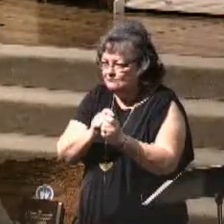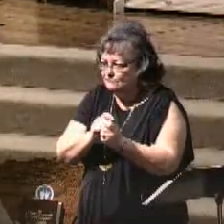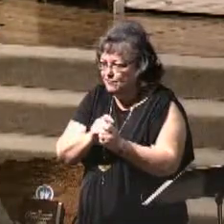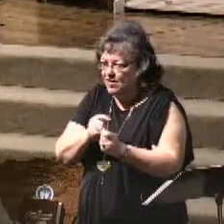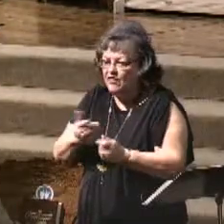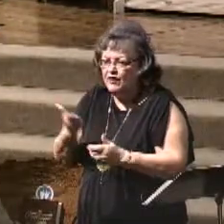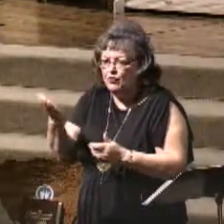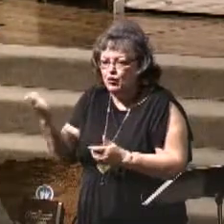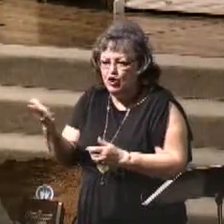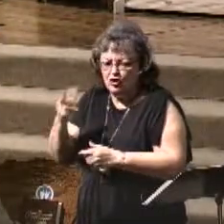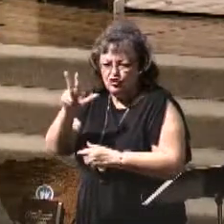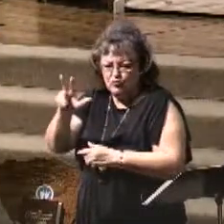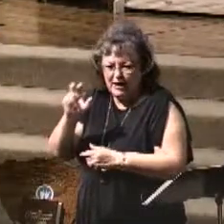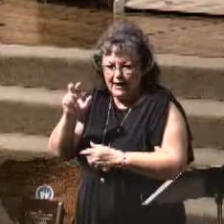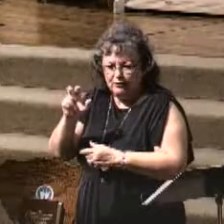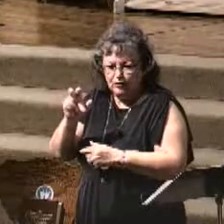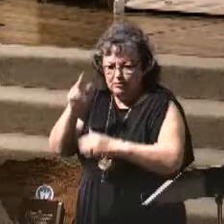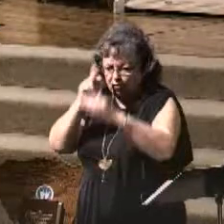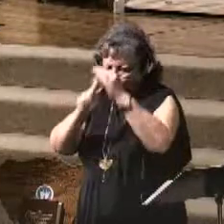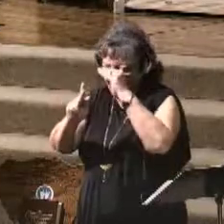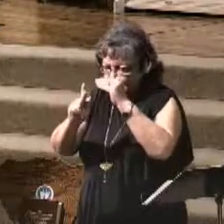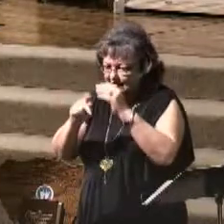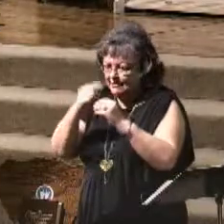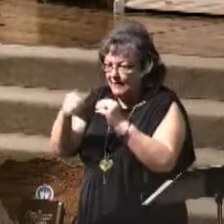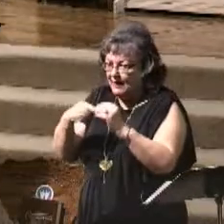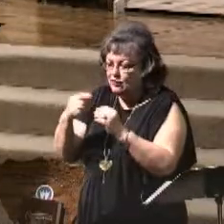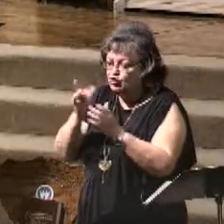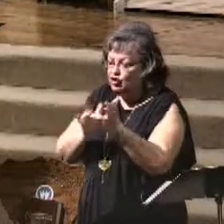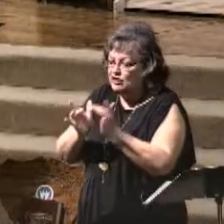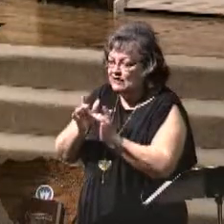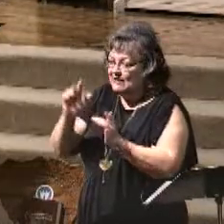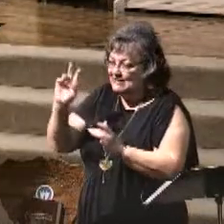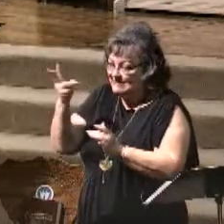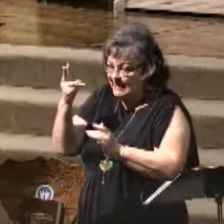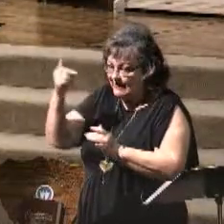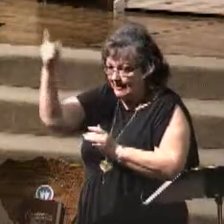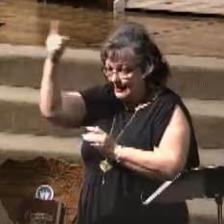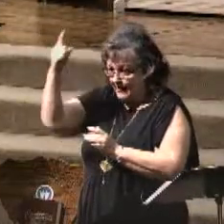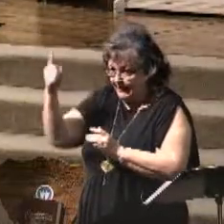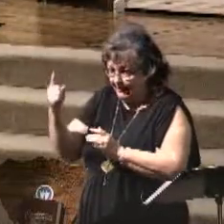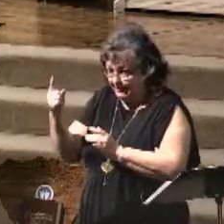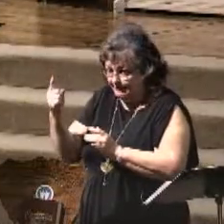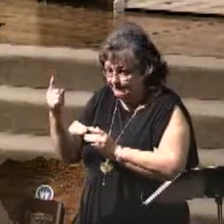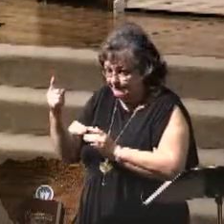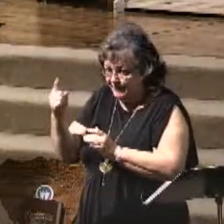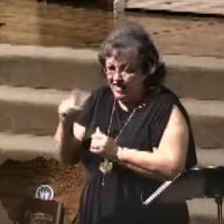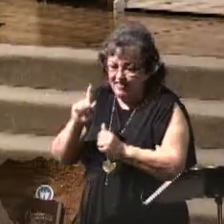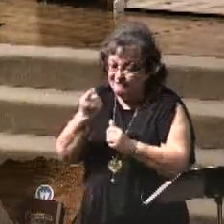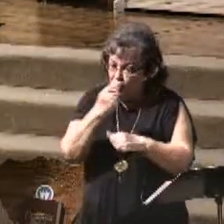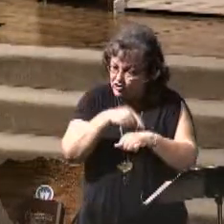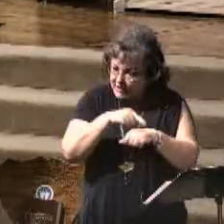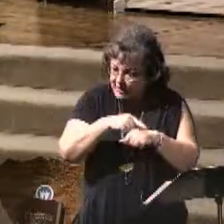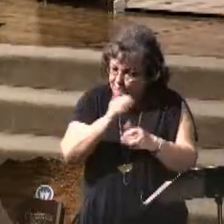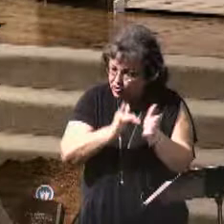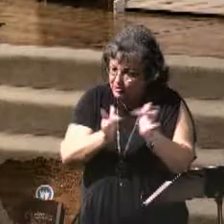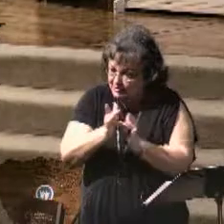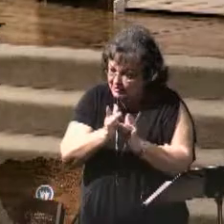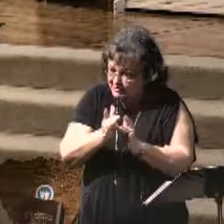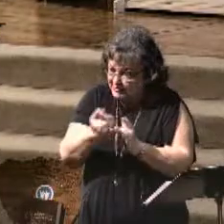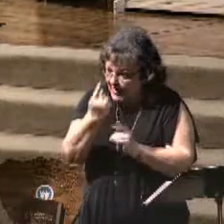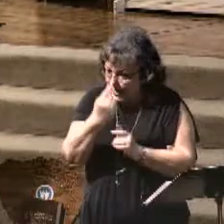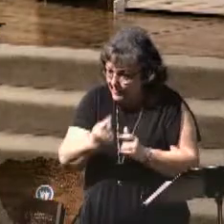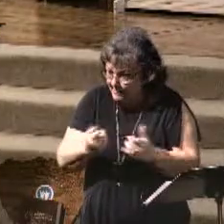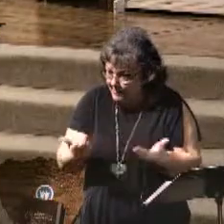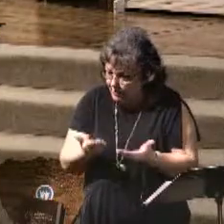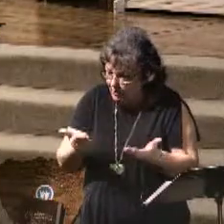hundred prophecies about his second coming, and he had one hundred percent accuracy on the first time, and he's gonna have one hundred